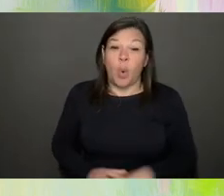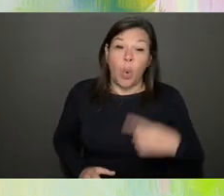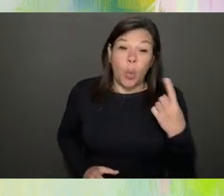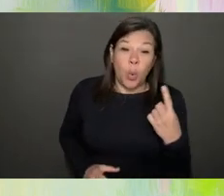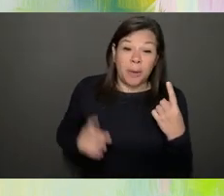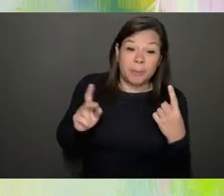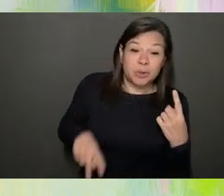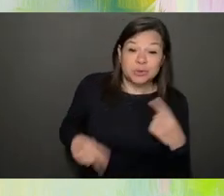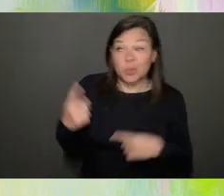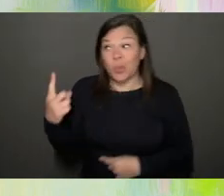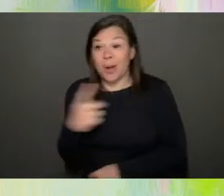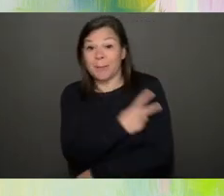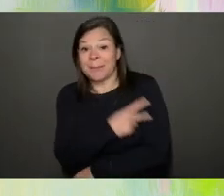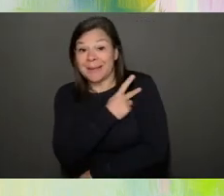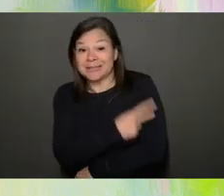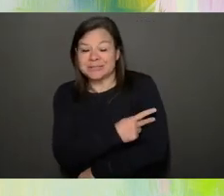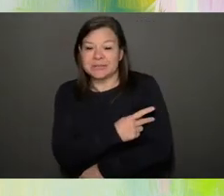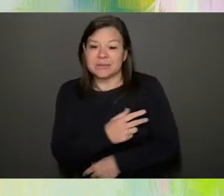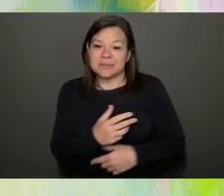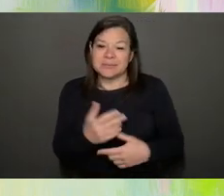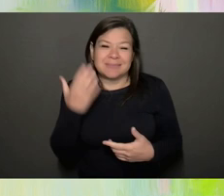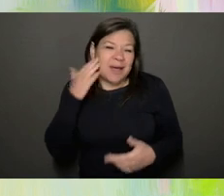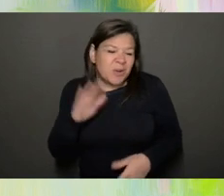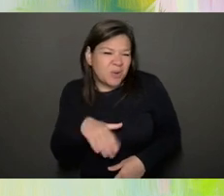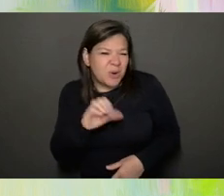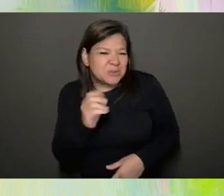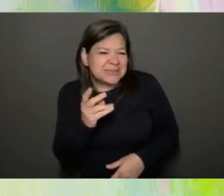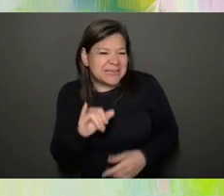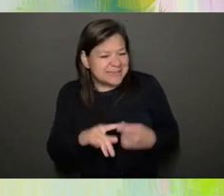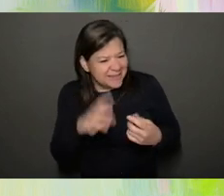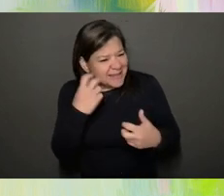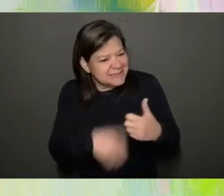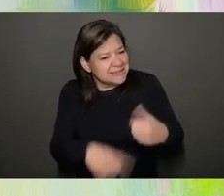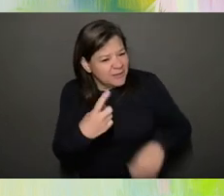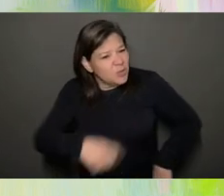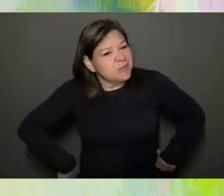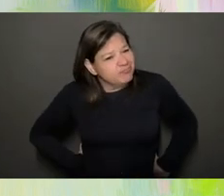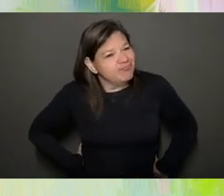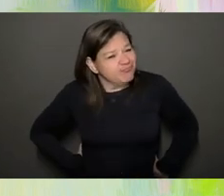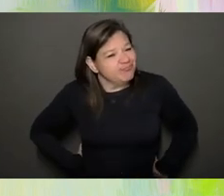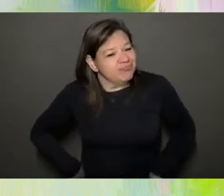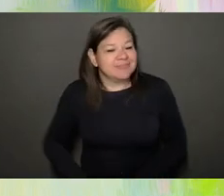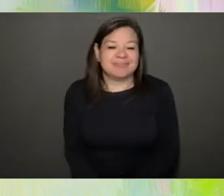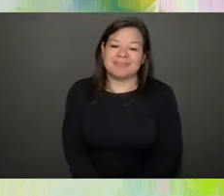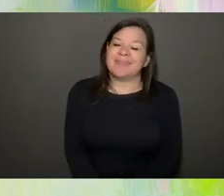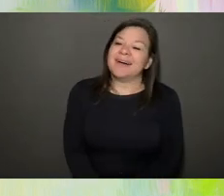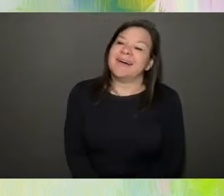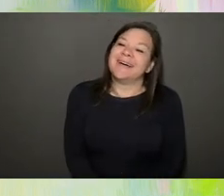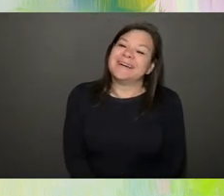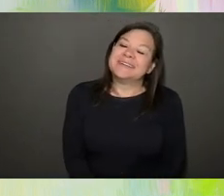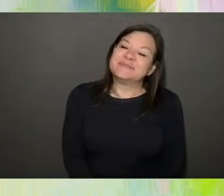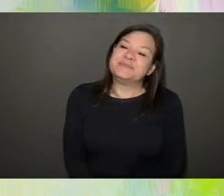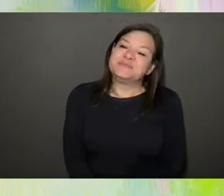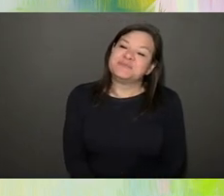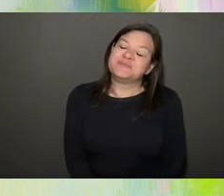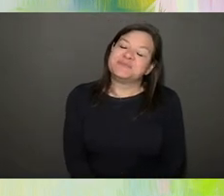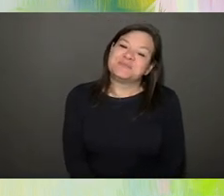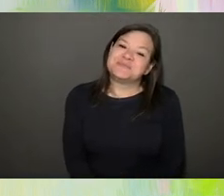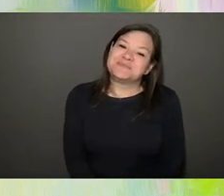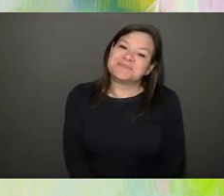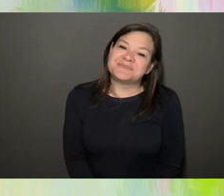maybe I don't know. Stacy, what do you think? That's a tough one. Yeah, I sometimes think about